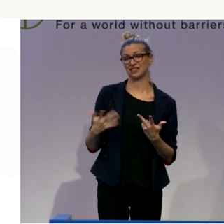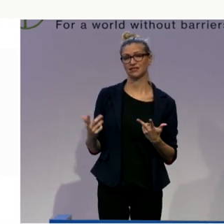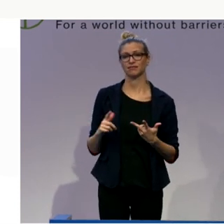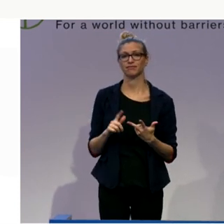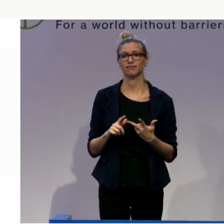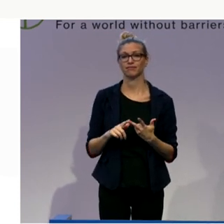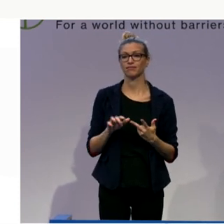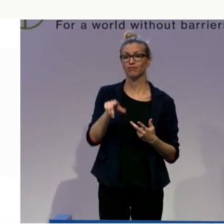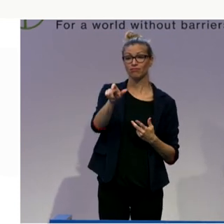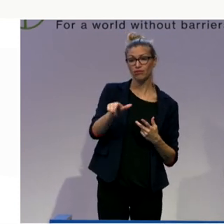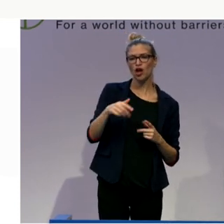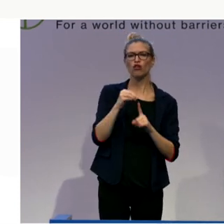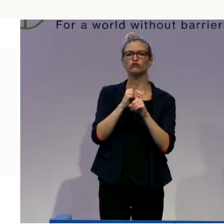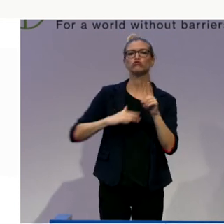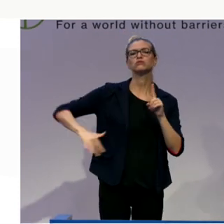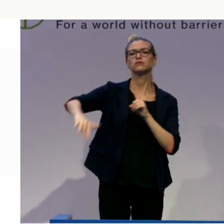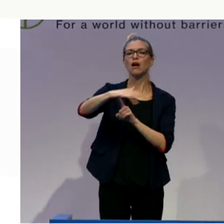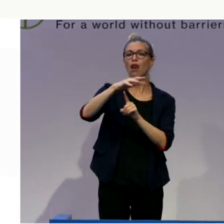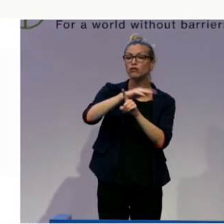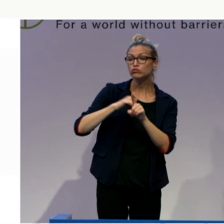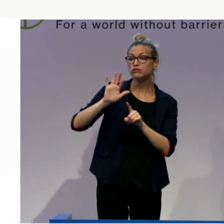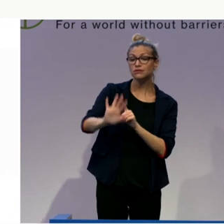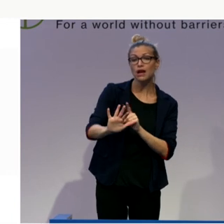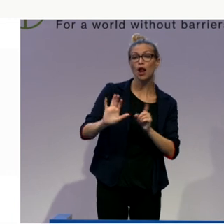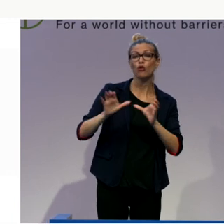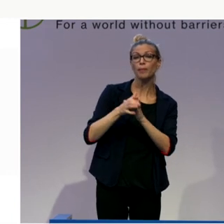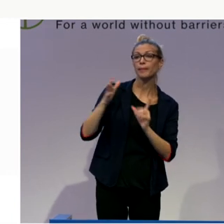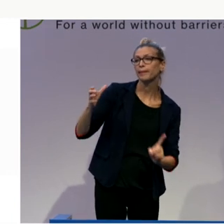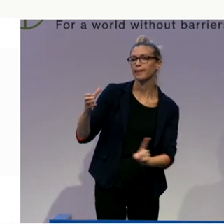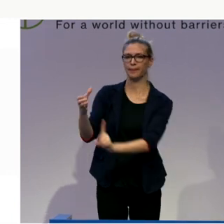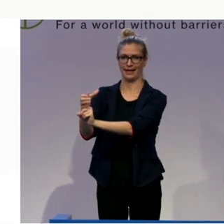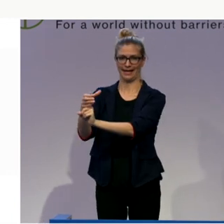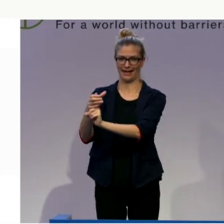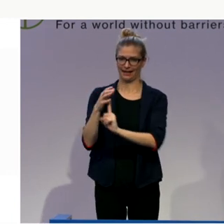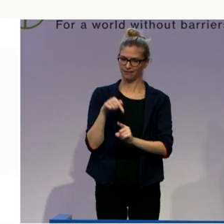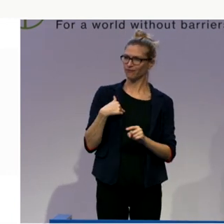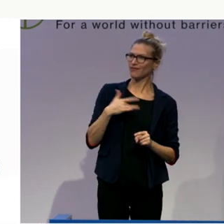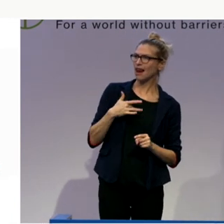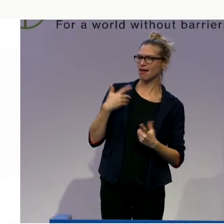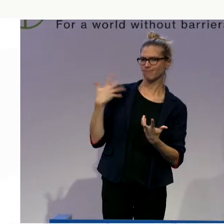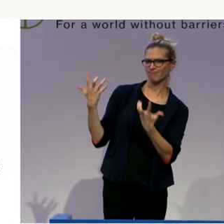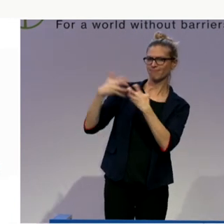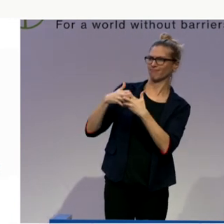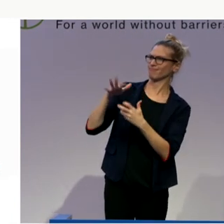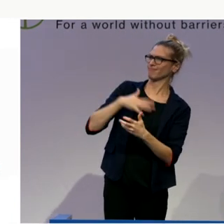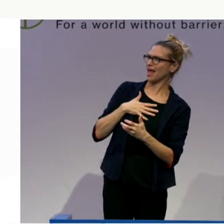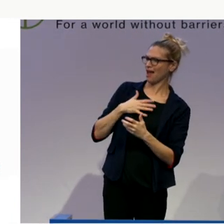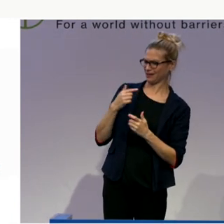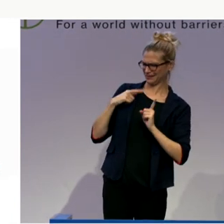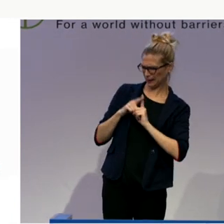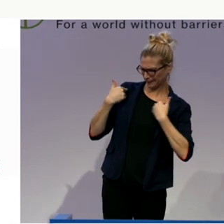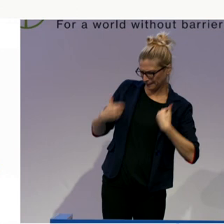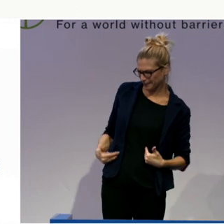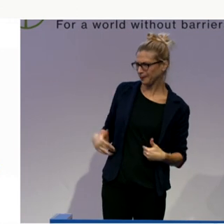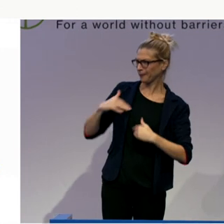to be in a group, to participate. So, that is the basic needs model that has been designed,